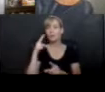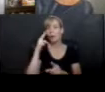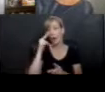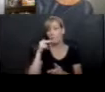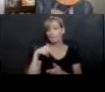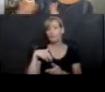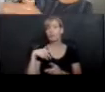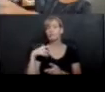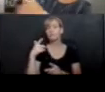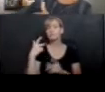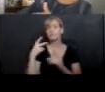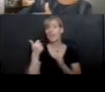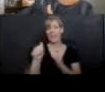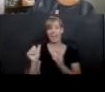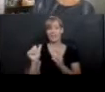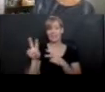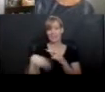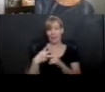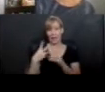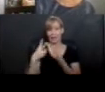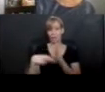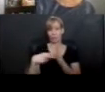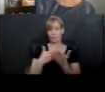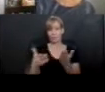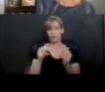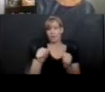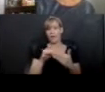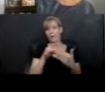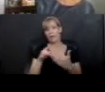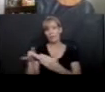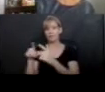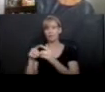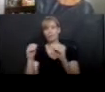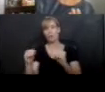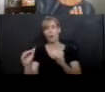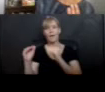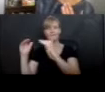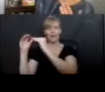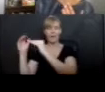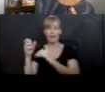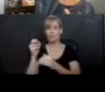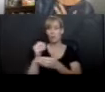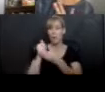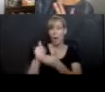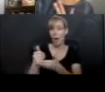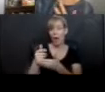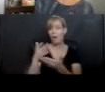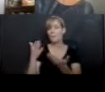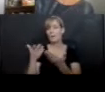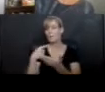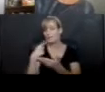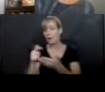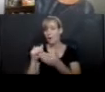kind of reading material can be a pathway to the next thing. So helping them, you know, consulting with a librarian, a